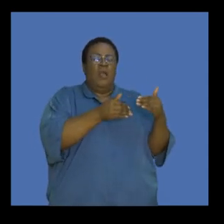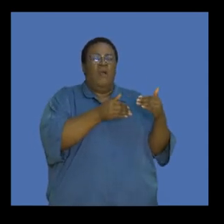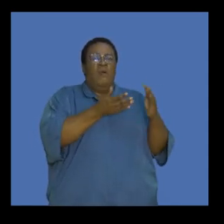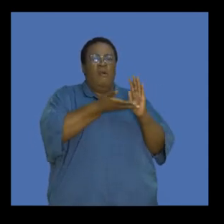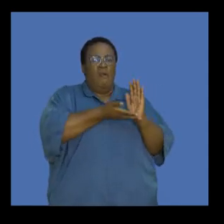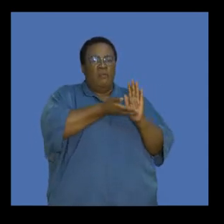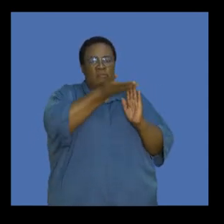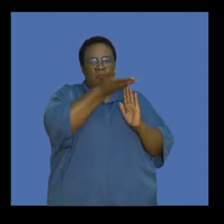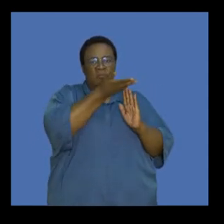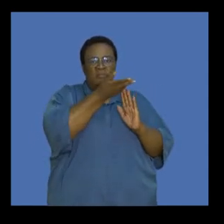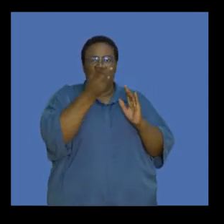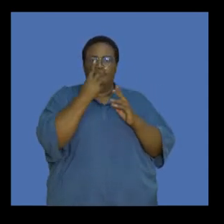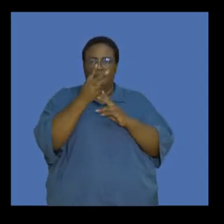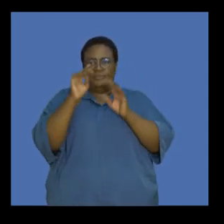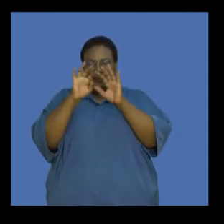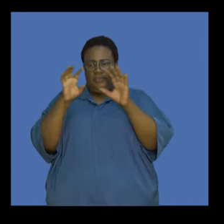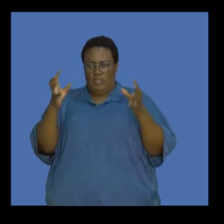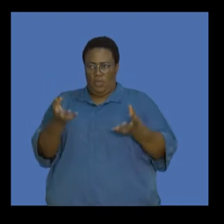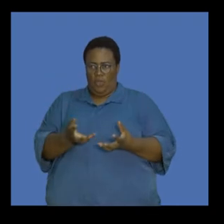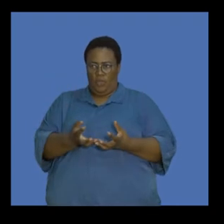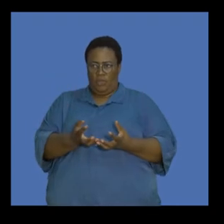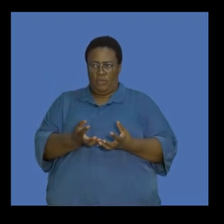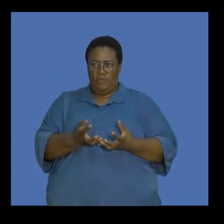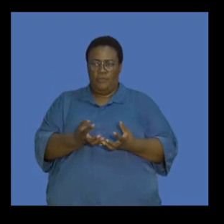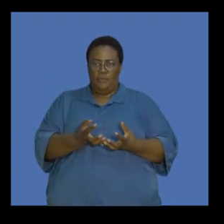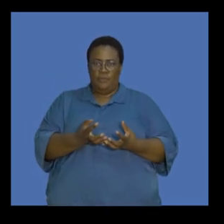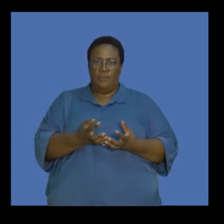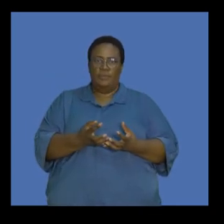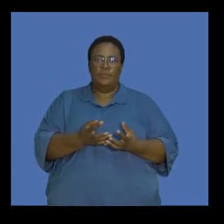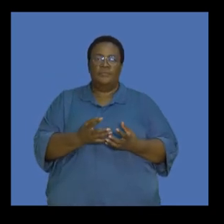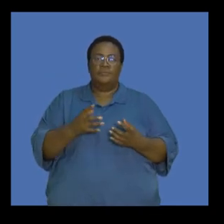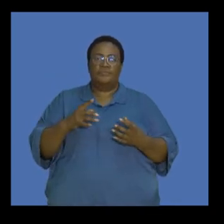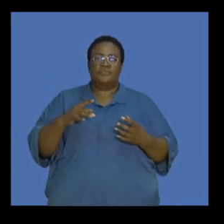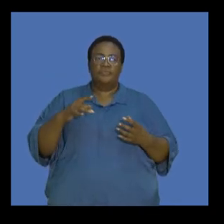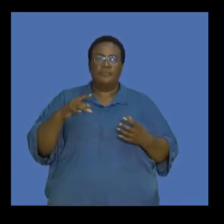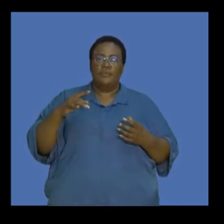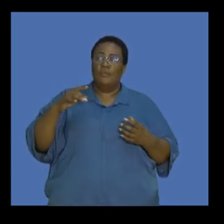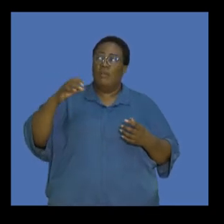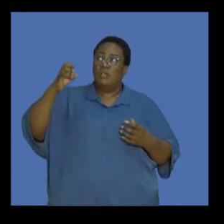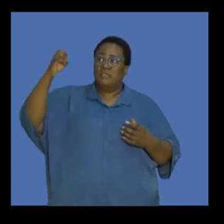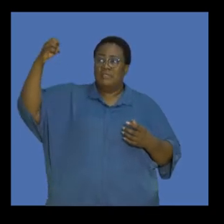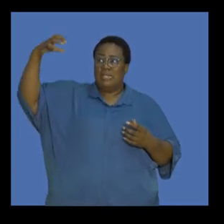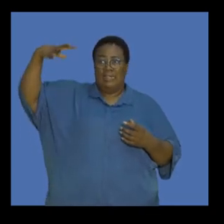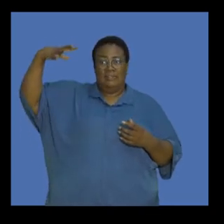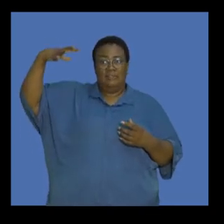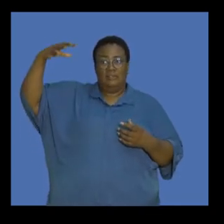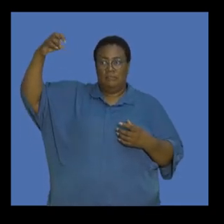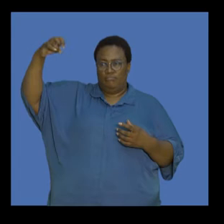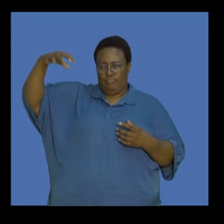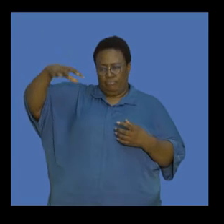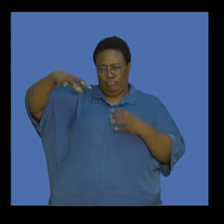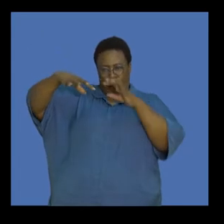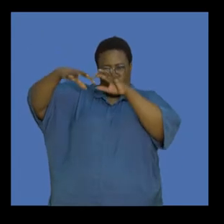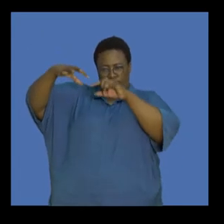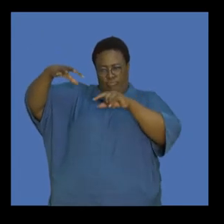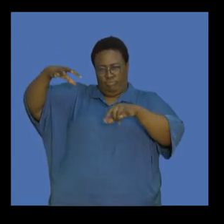at the Earth, as we discussed earlier on, the Earth's radiation or solar radiation is going to be reflected off the surface of